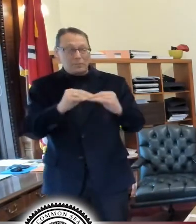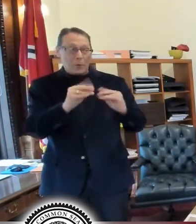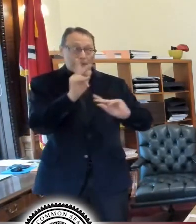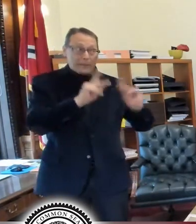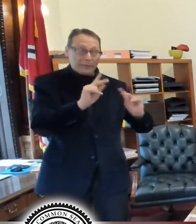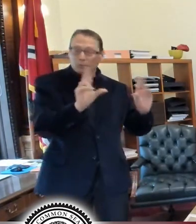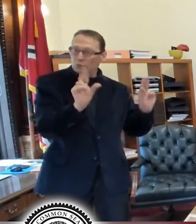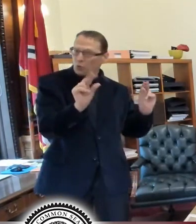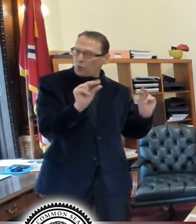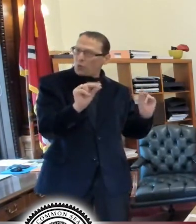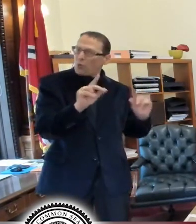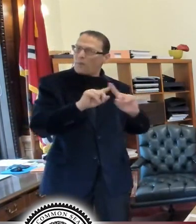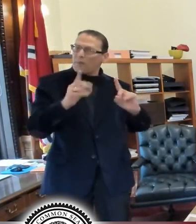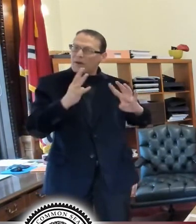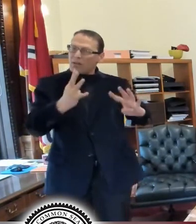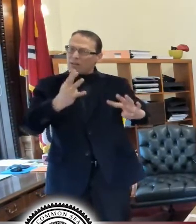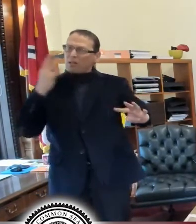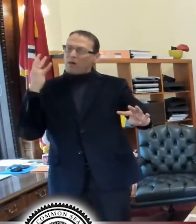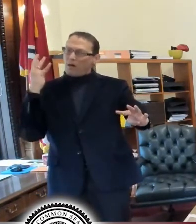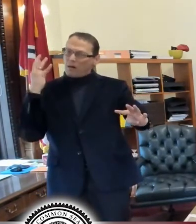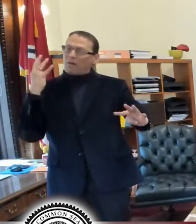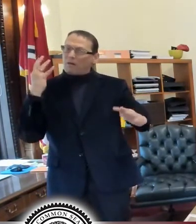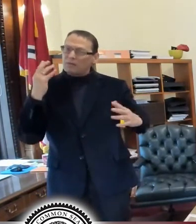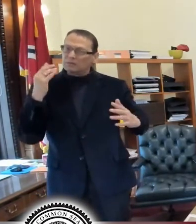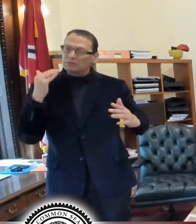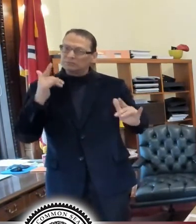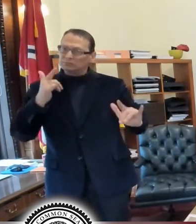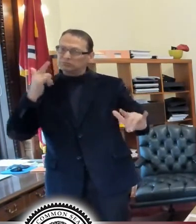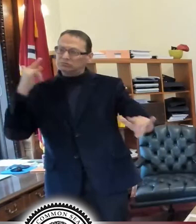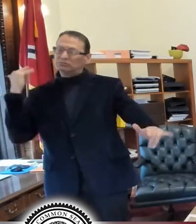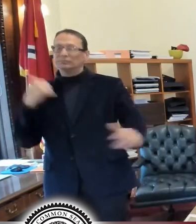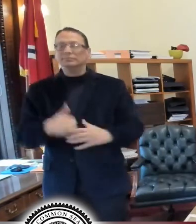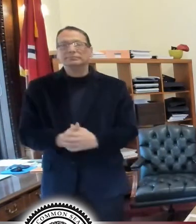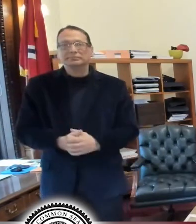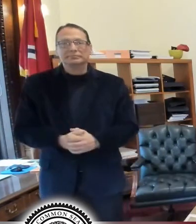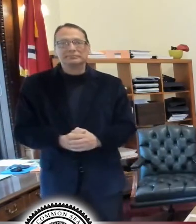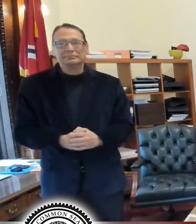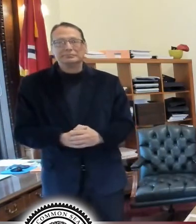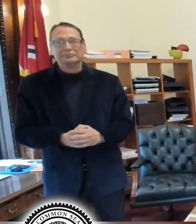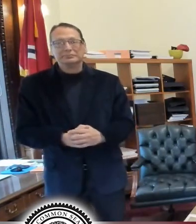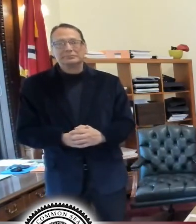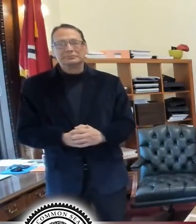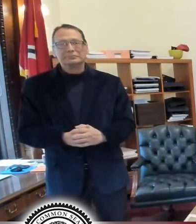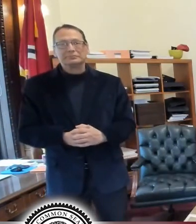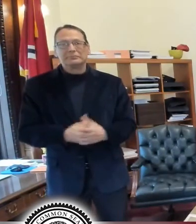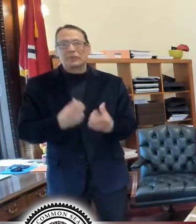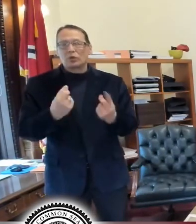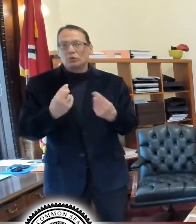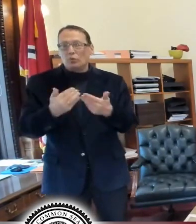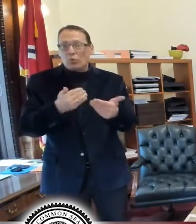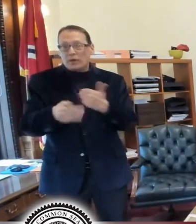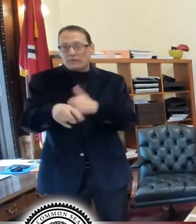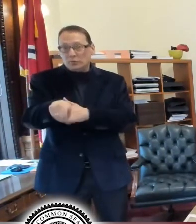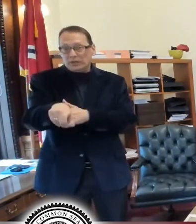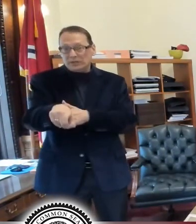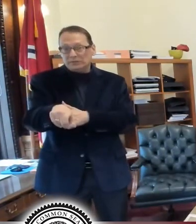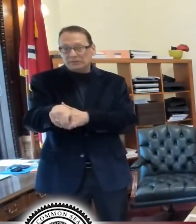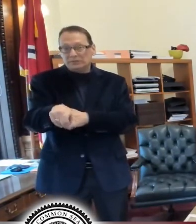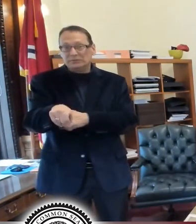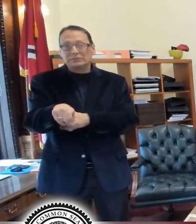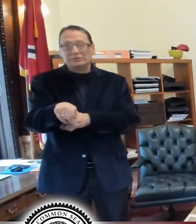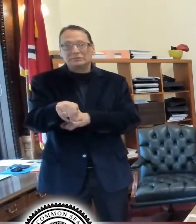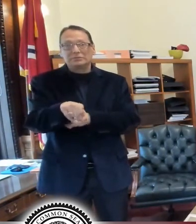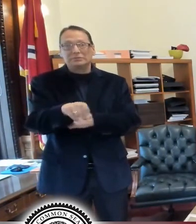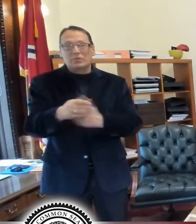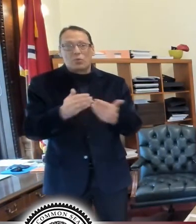but longer than it was in prior years where you were standing close together. So, um, do what you need to do to